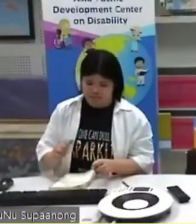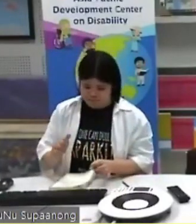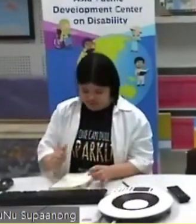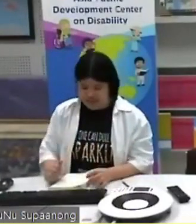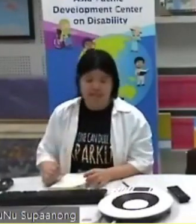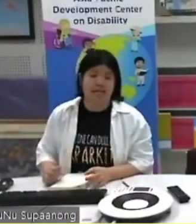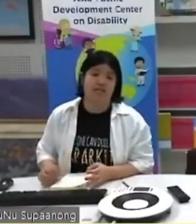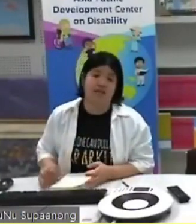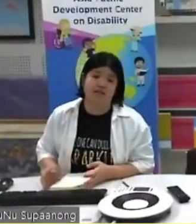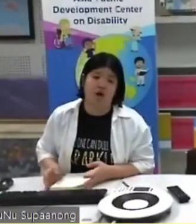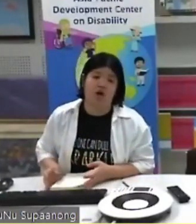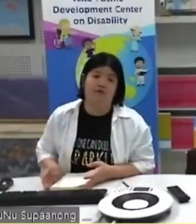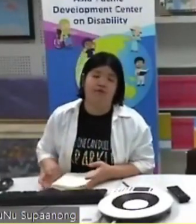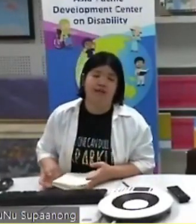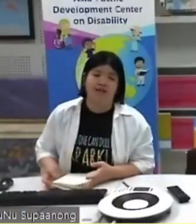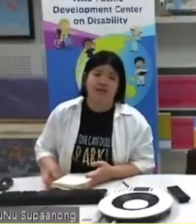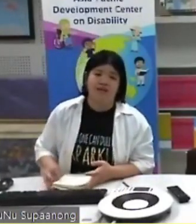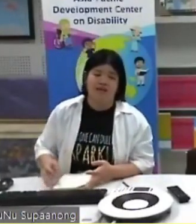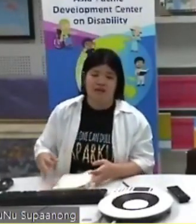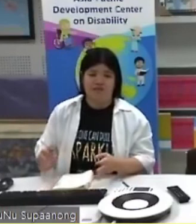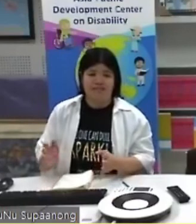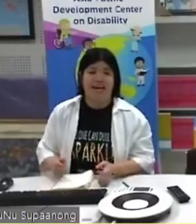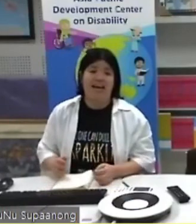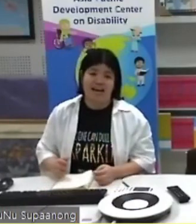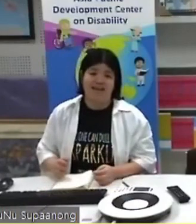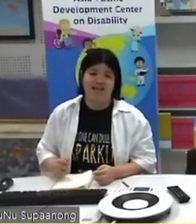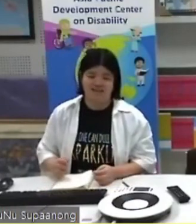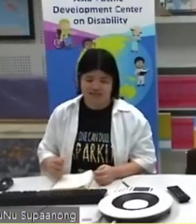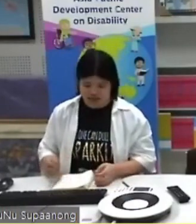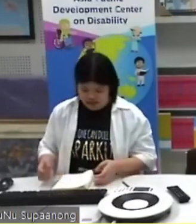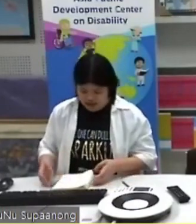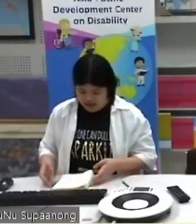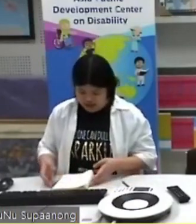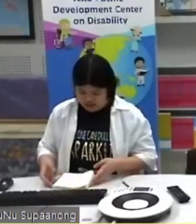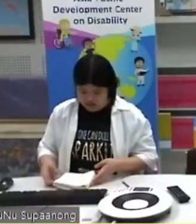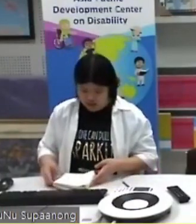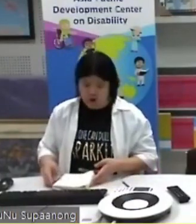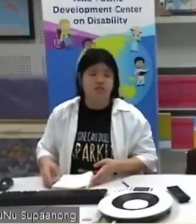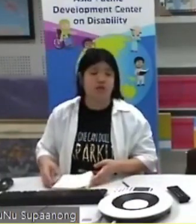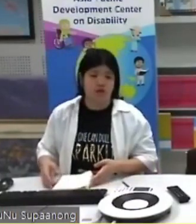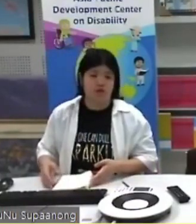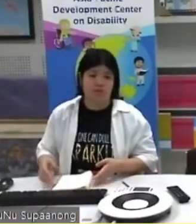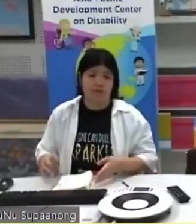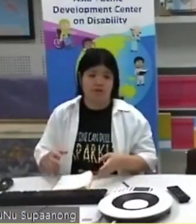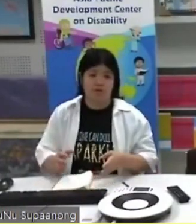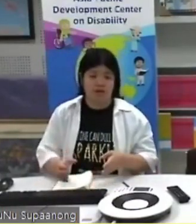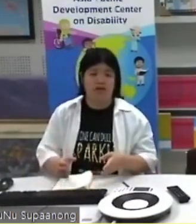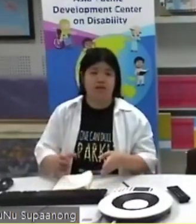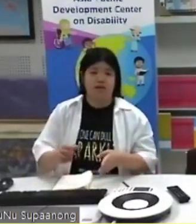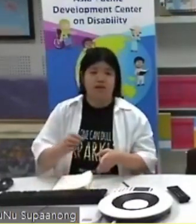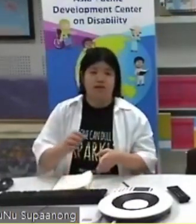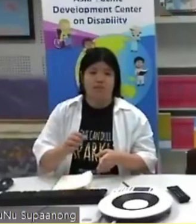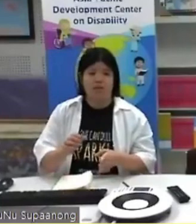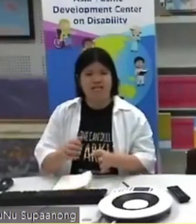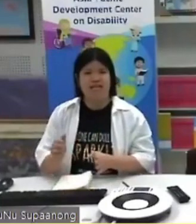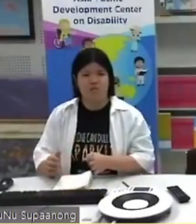business sectors of Thailand and also which